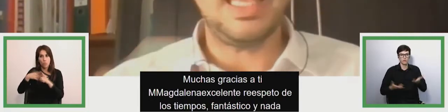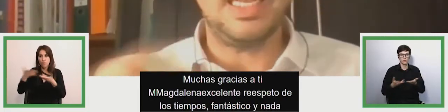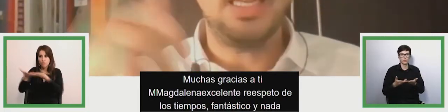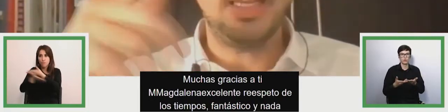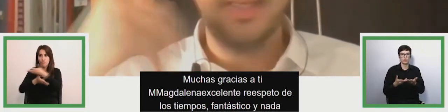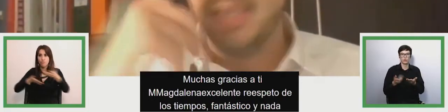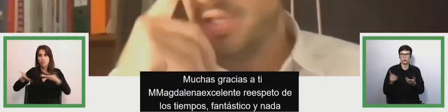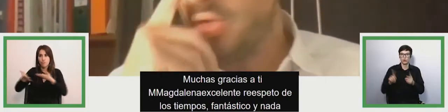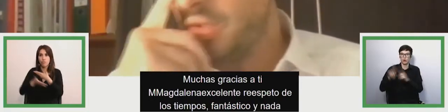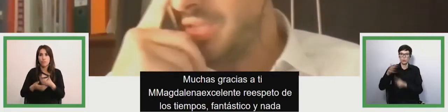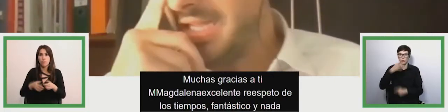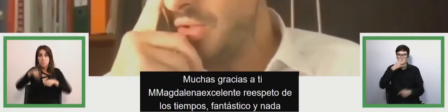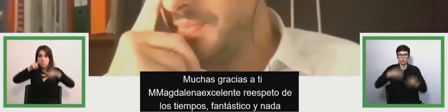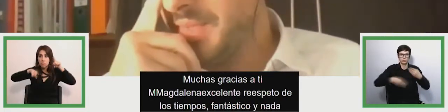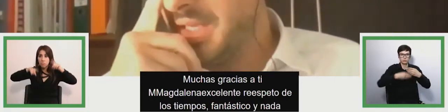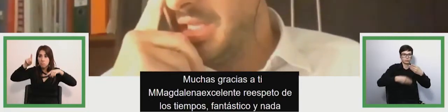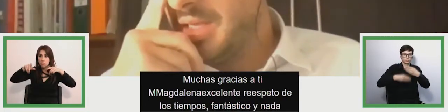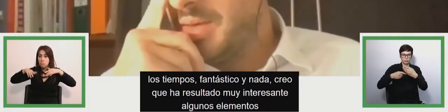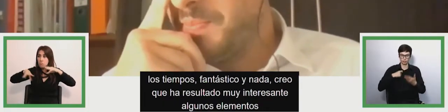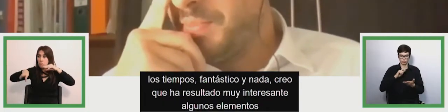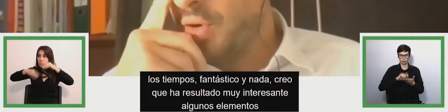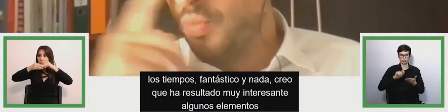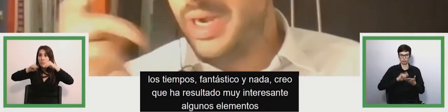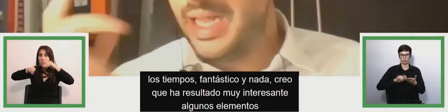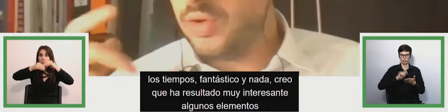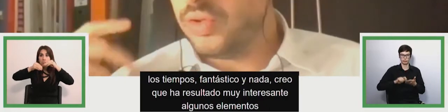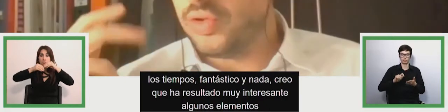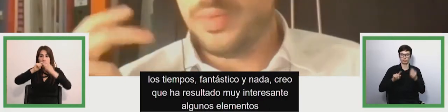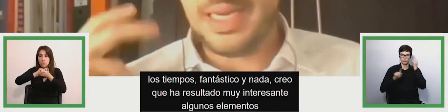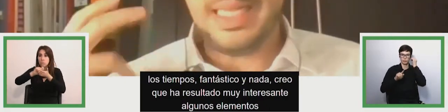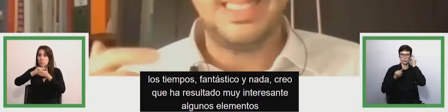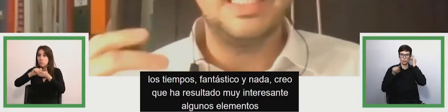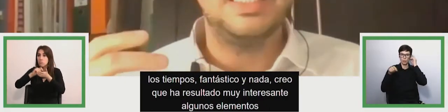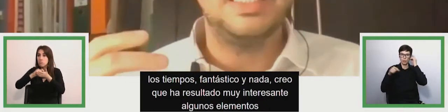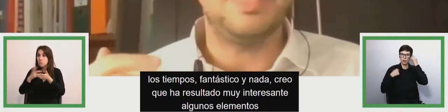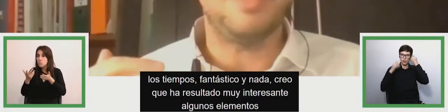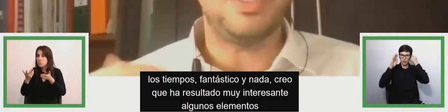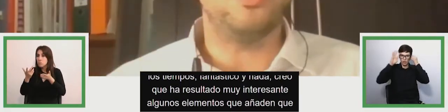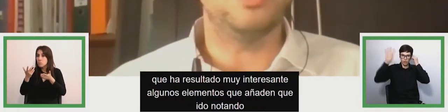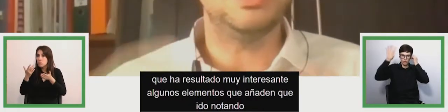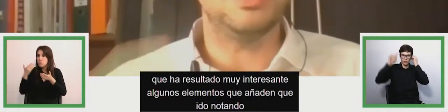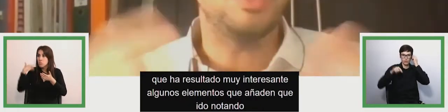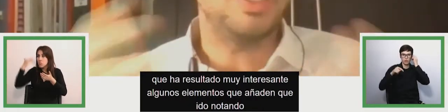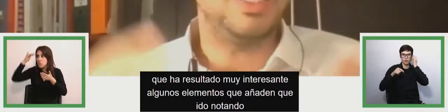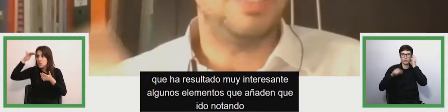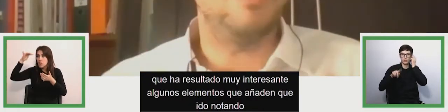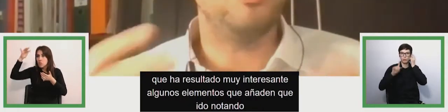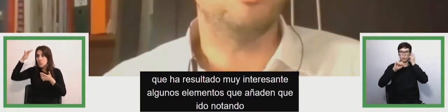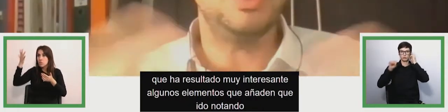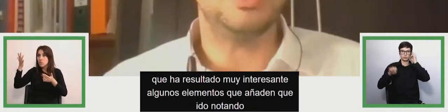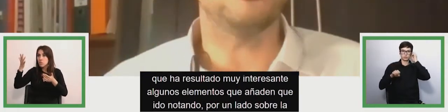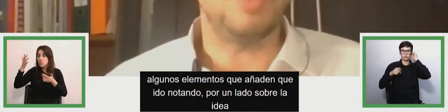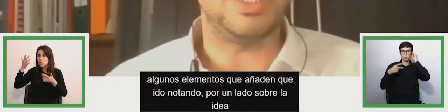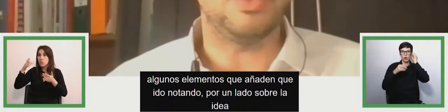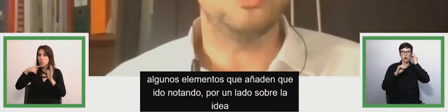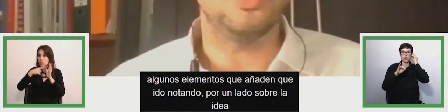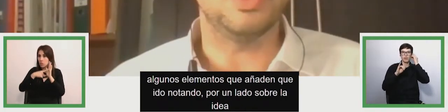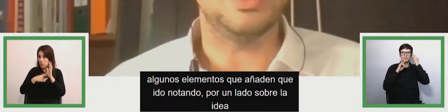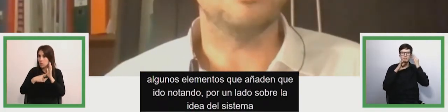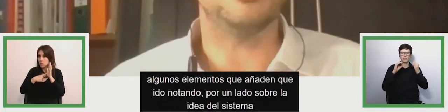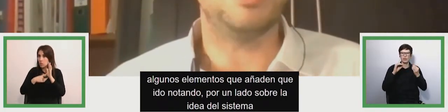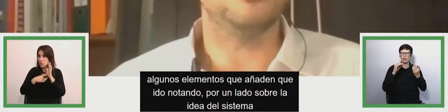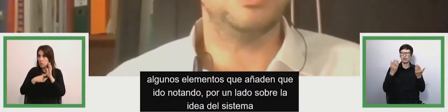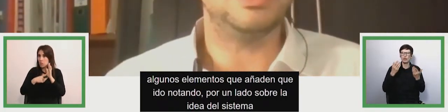i've been writing down on the one hand and on on the holistic point of